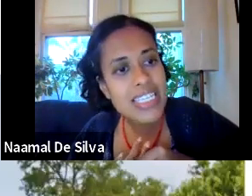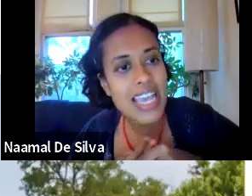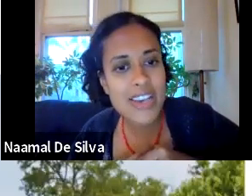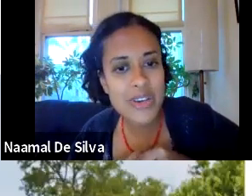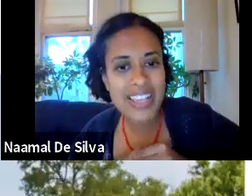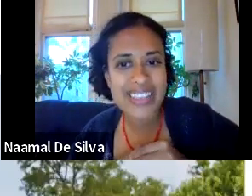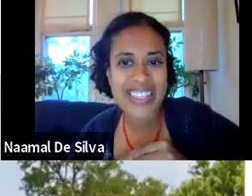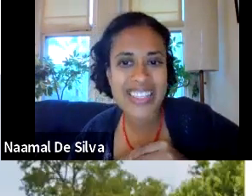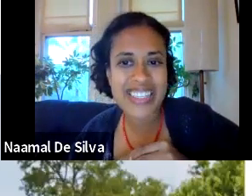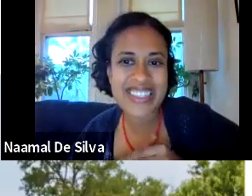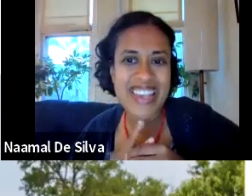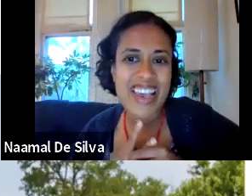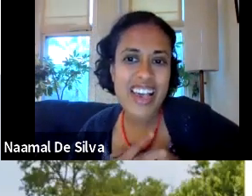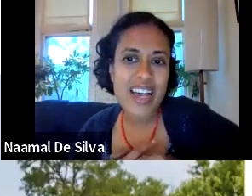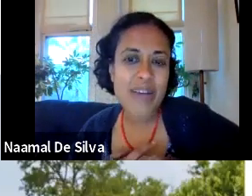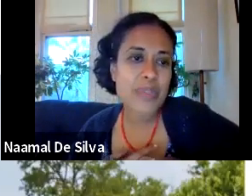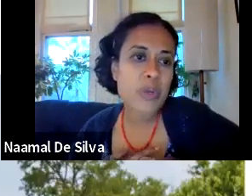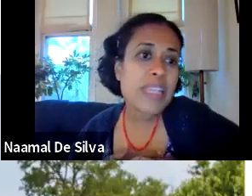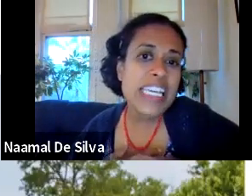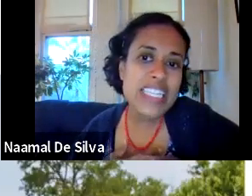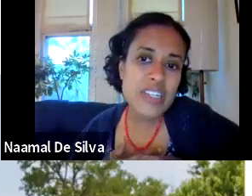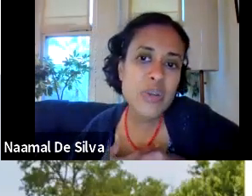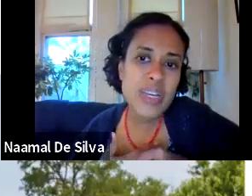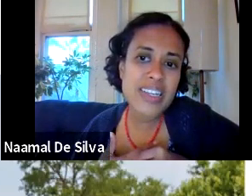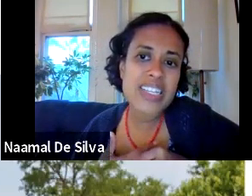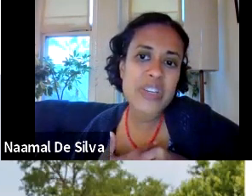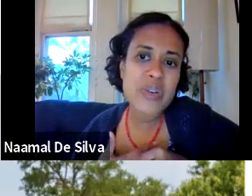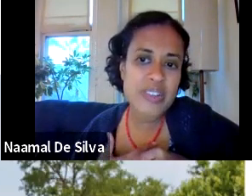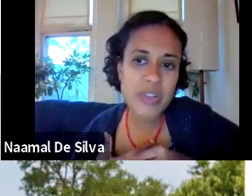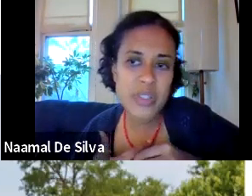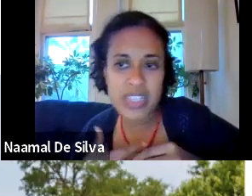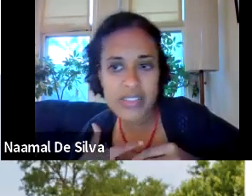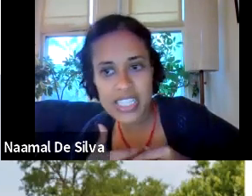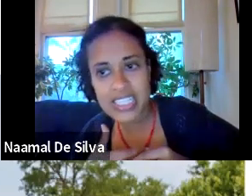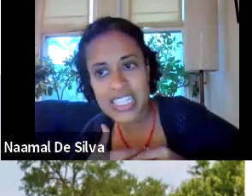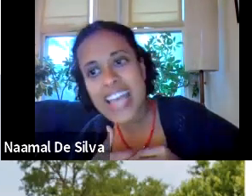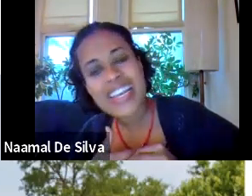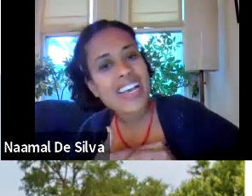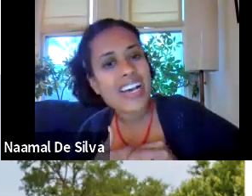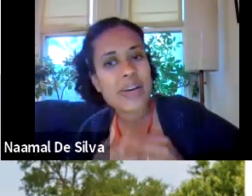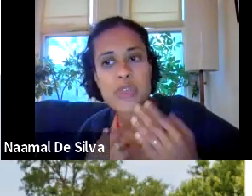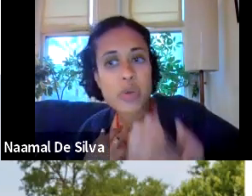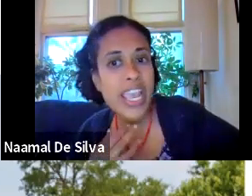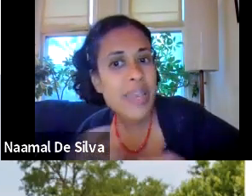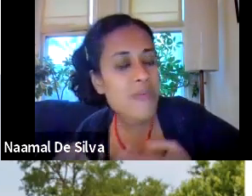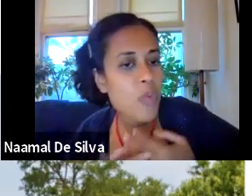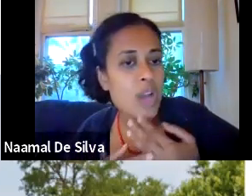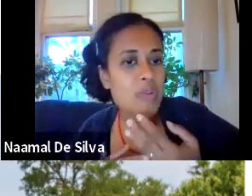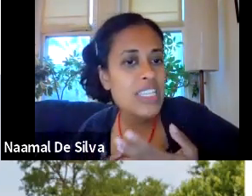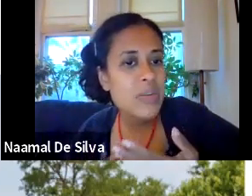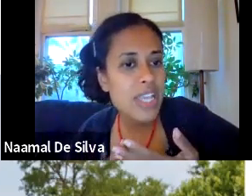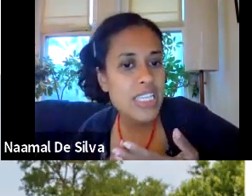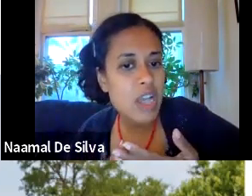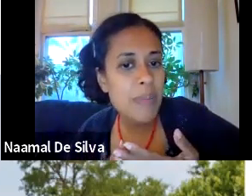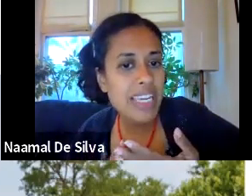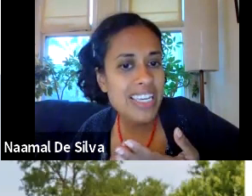disabilities and other health concerns. So please do continue to introduce yourselves in the chat with your name,